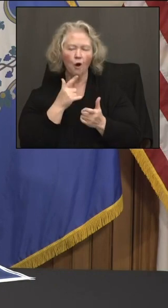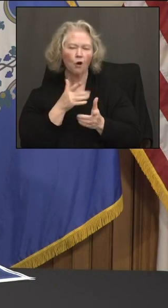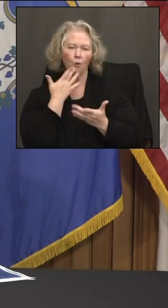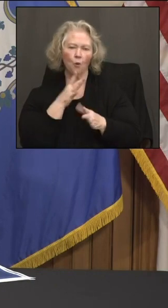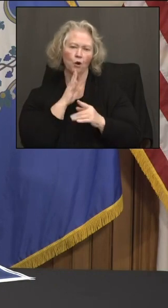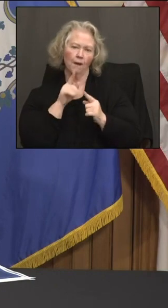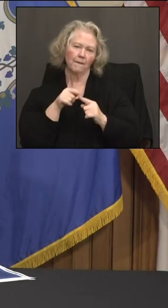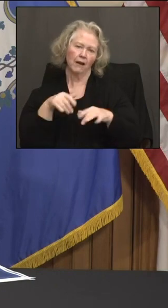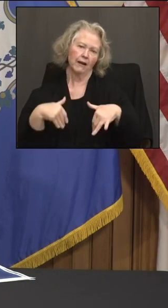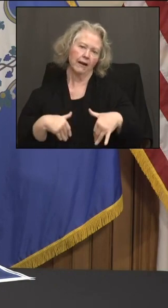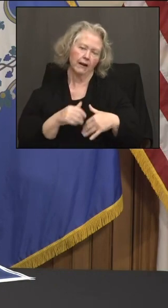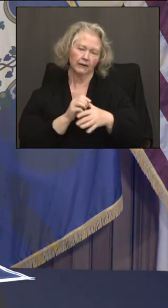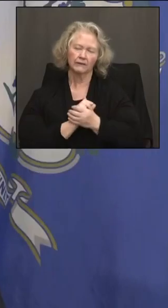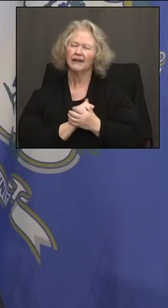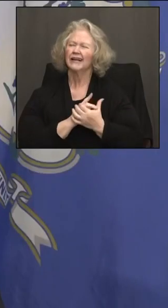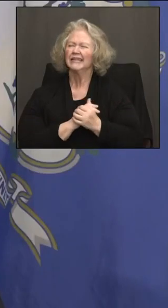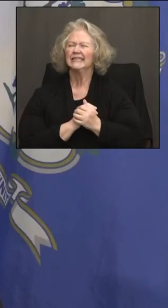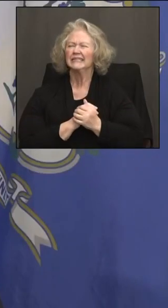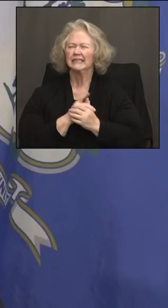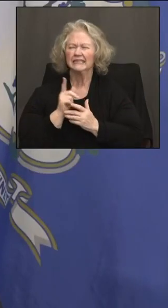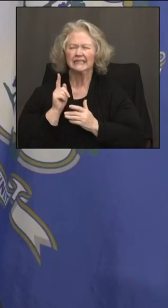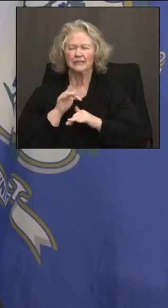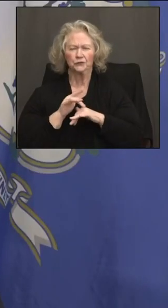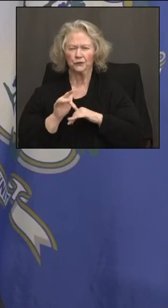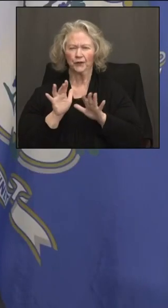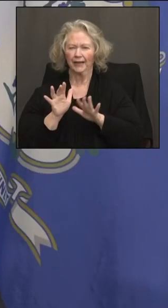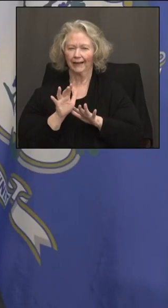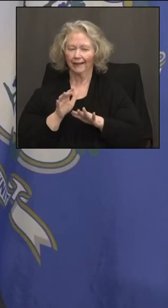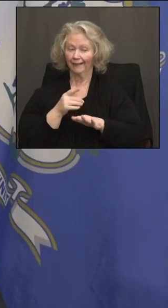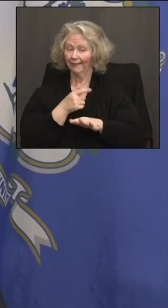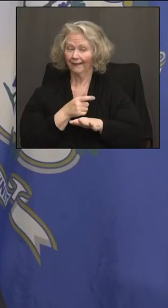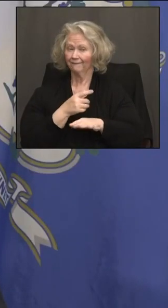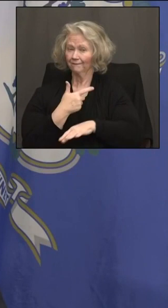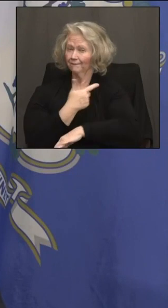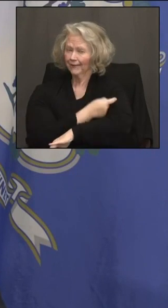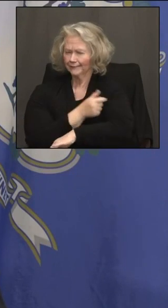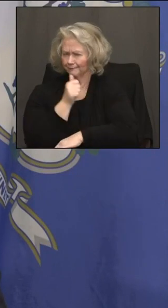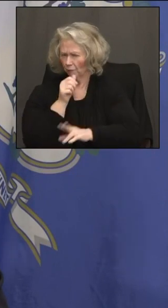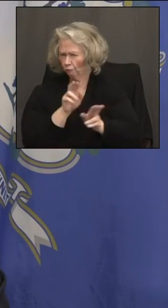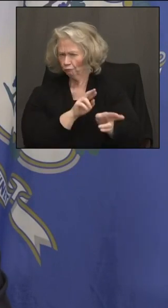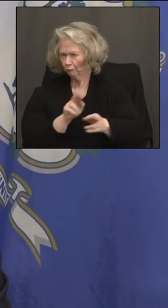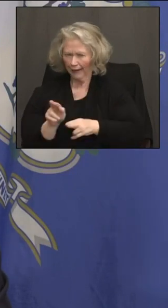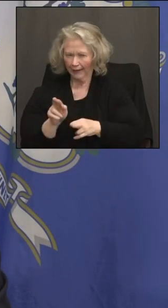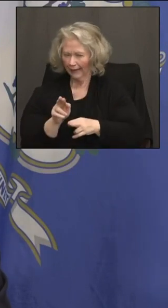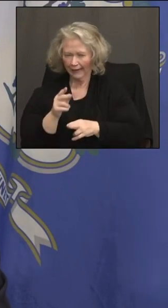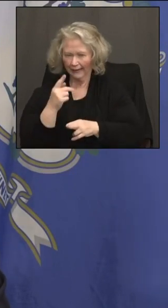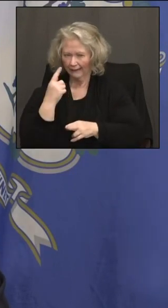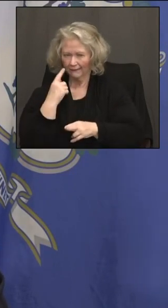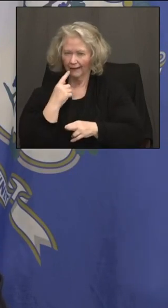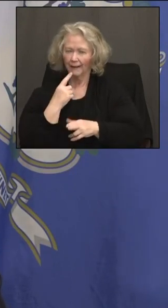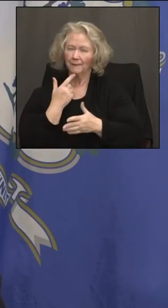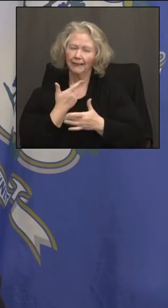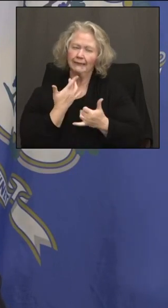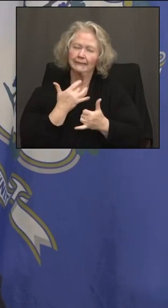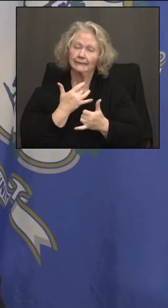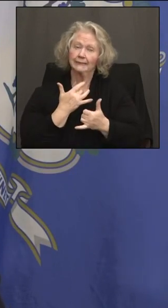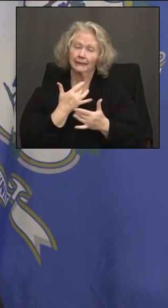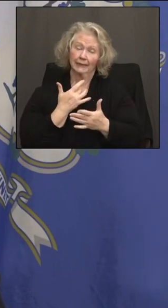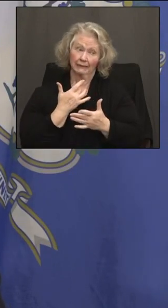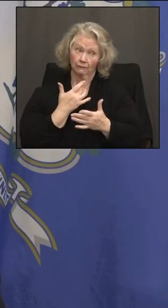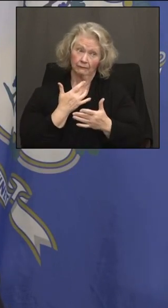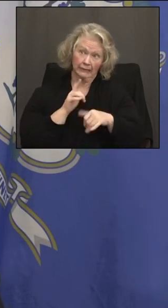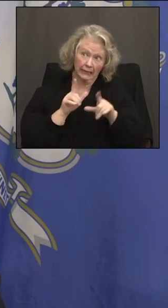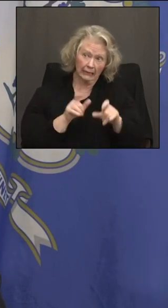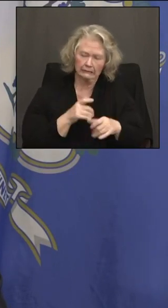talk about that? Well, it's a little early because they don't even have the vaccines. You know, maybe they're in some early tests. I haven't heard